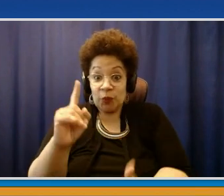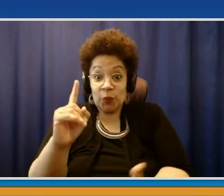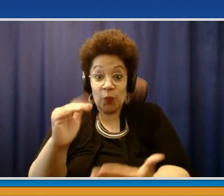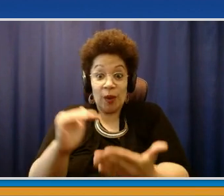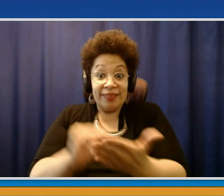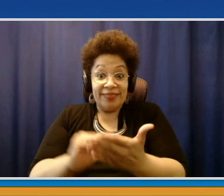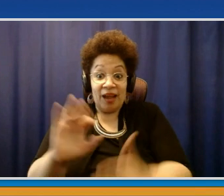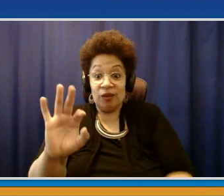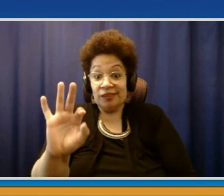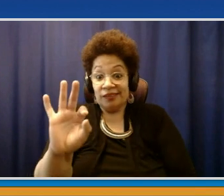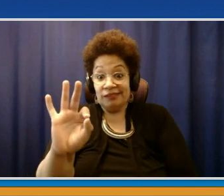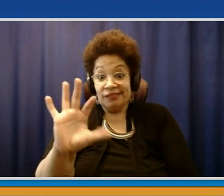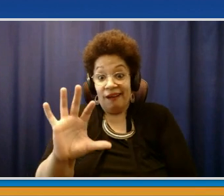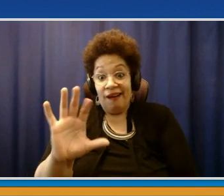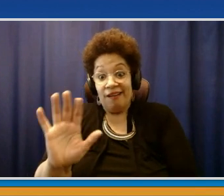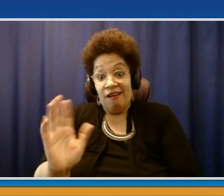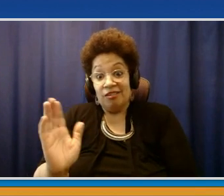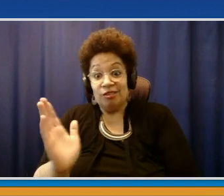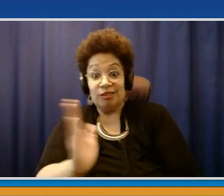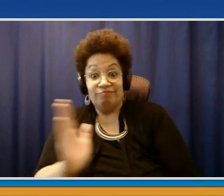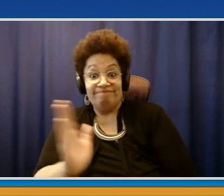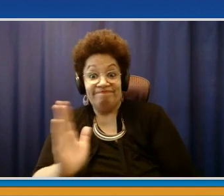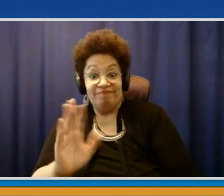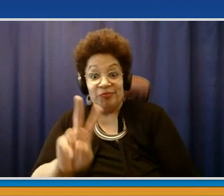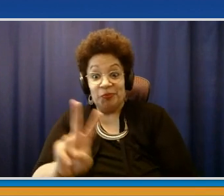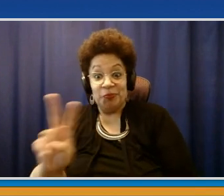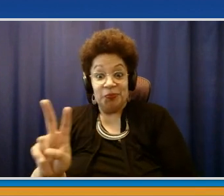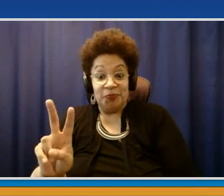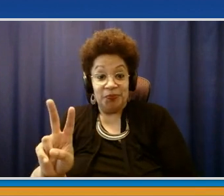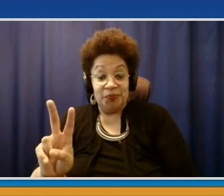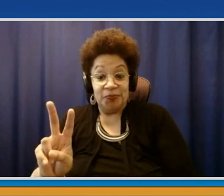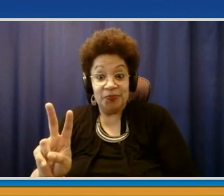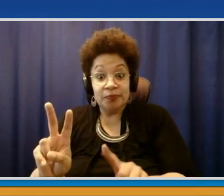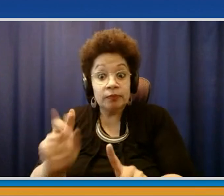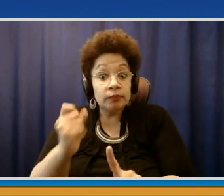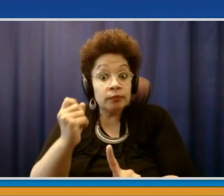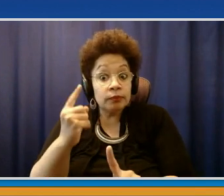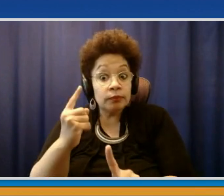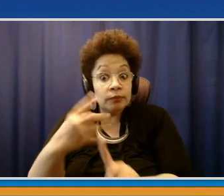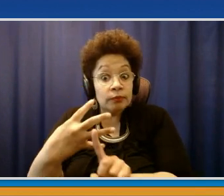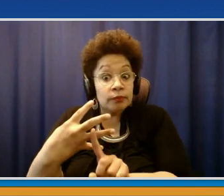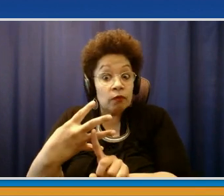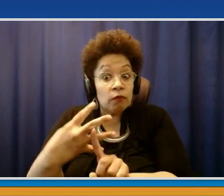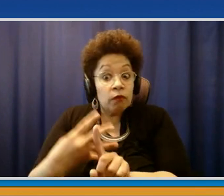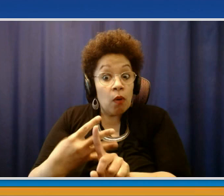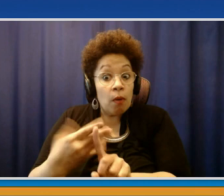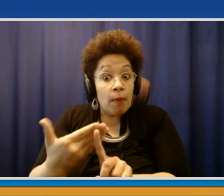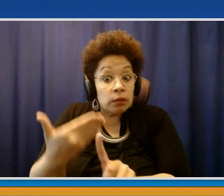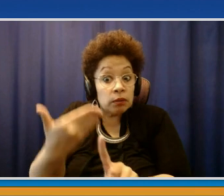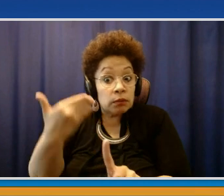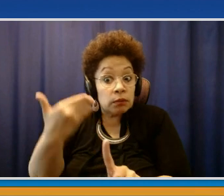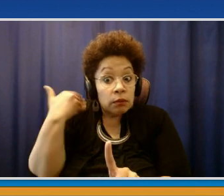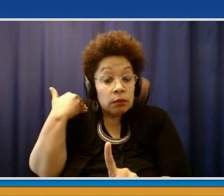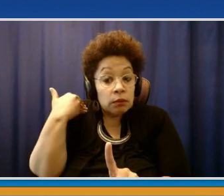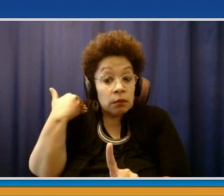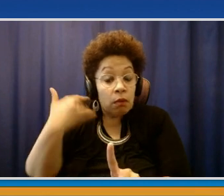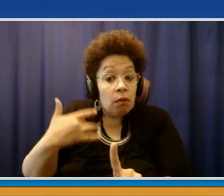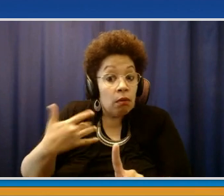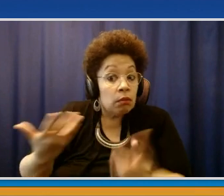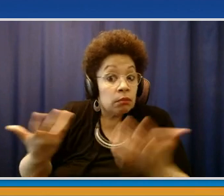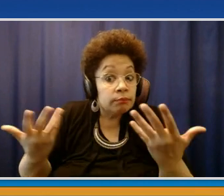January, which four months ago, we had 11,500 cases. So this diminution in the amount of active cases is